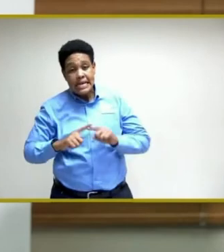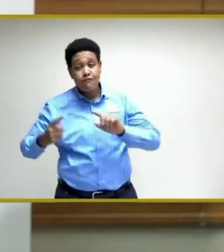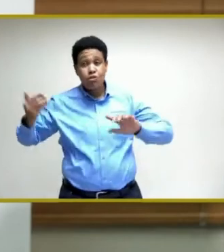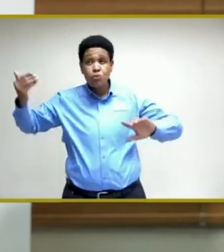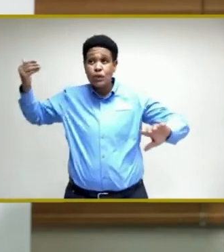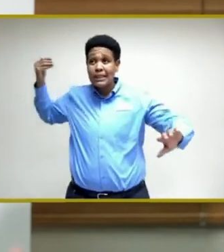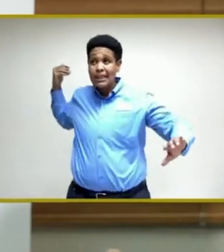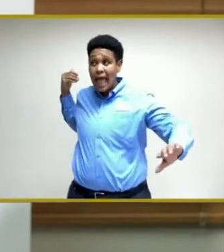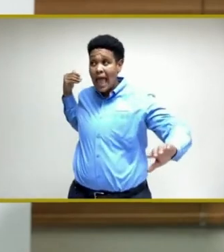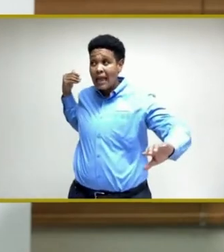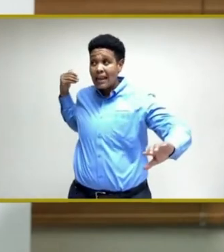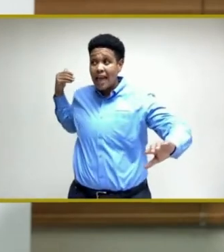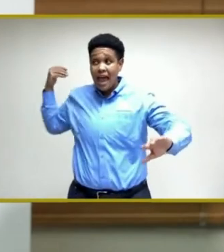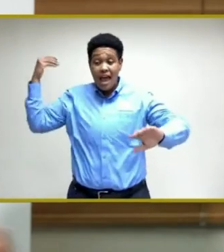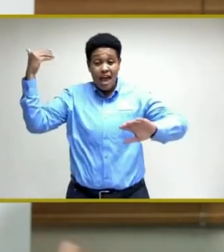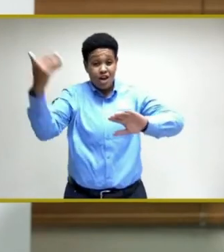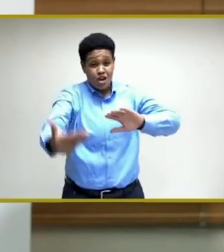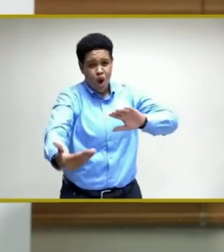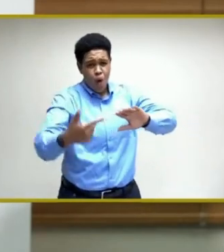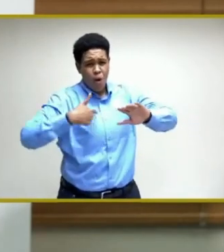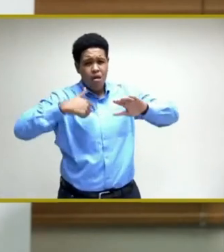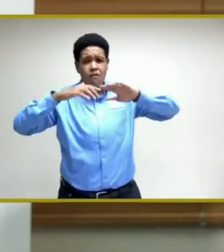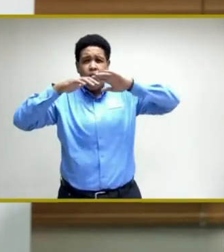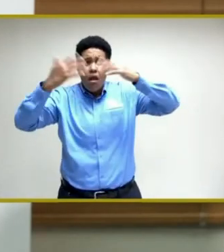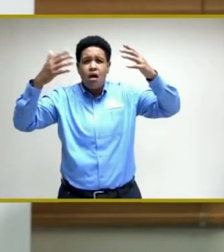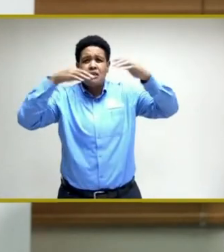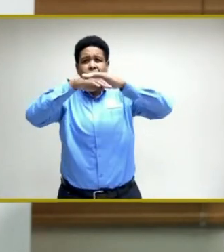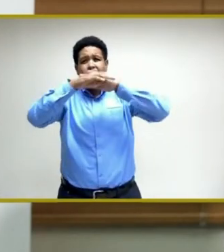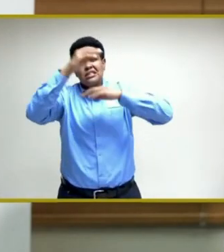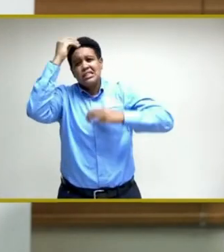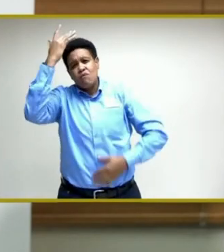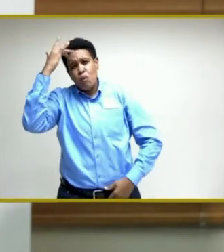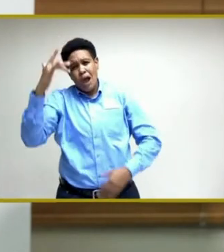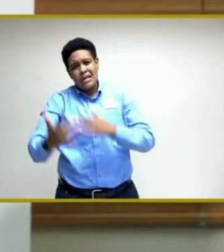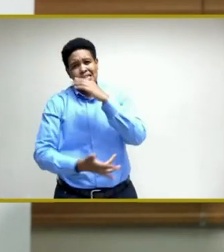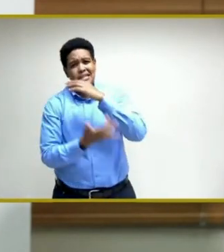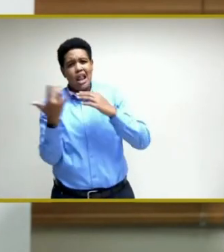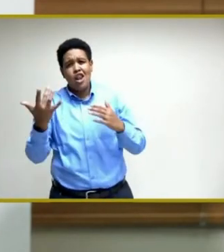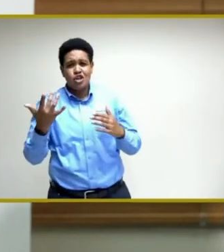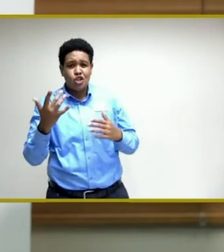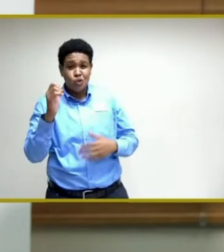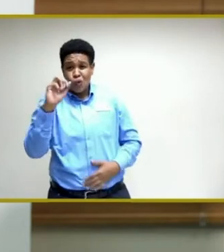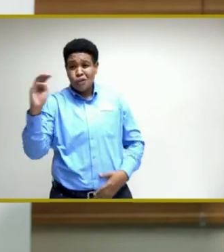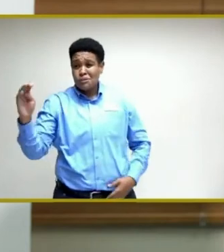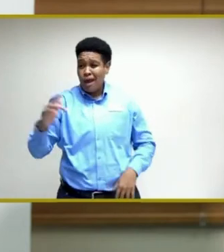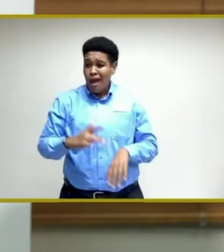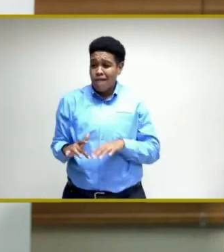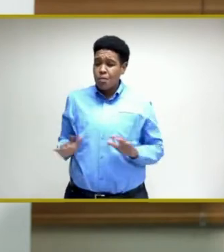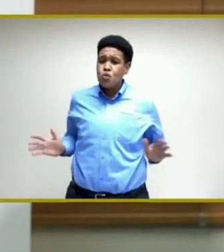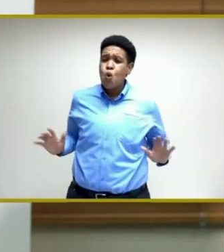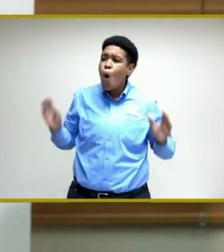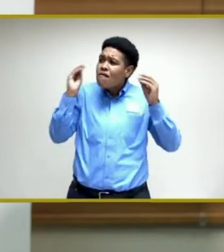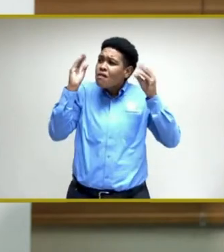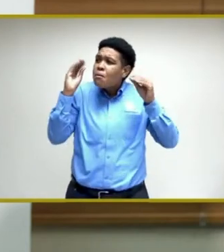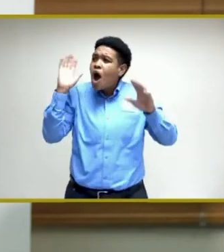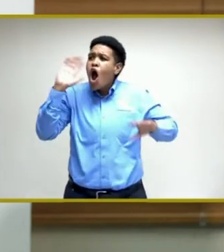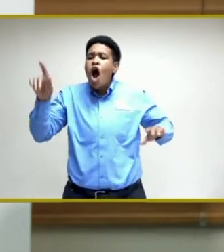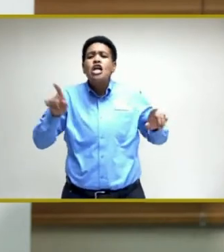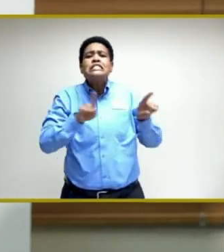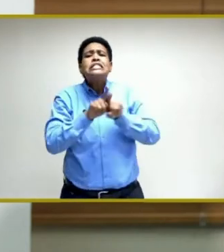we have a burst of access to information because of technology, social media. And everybody is a star.